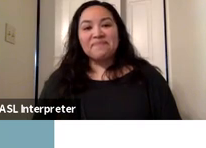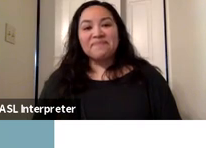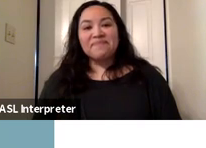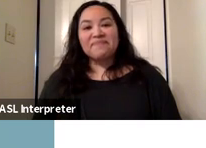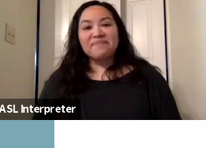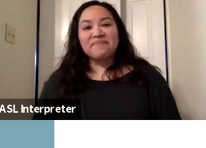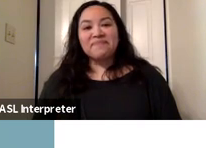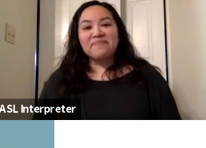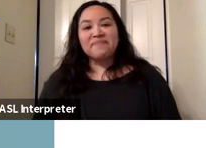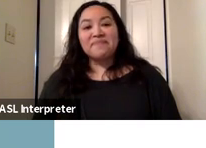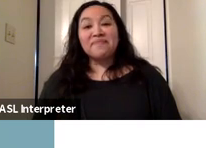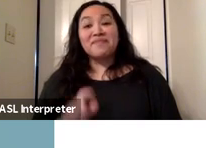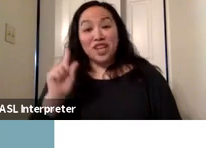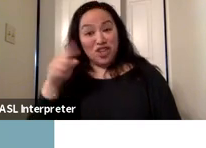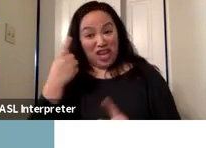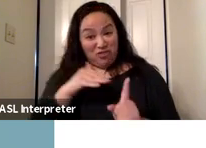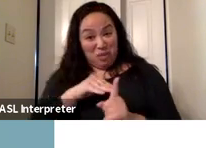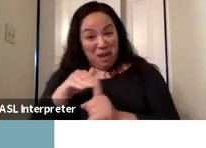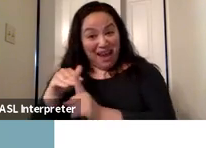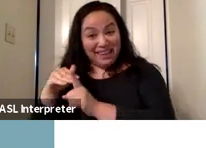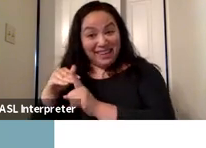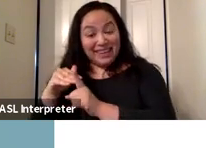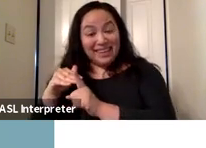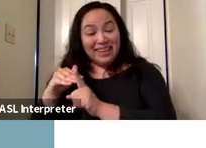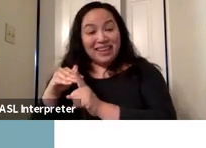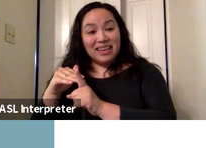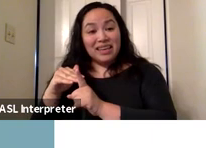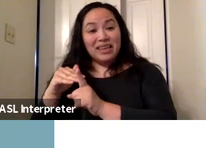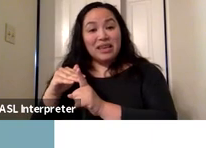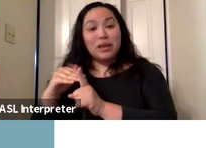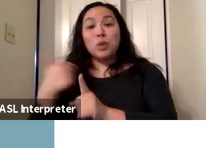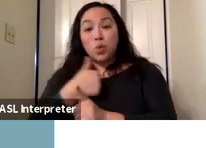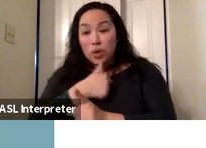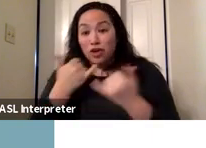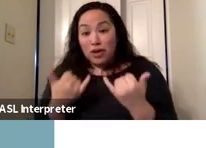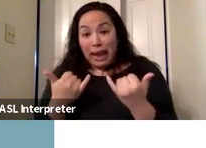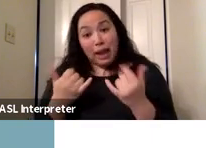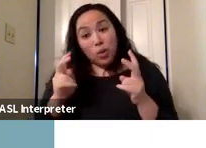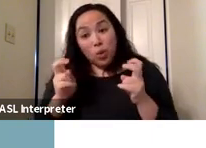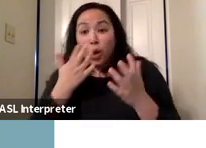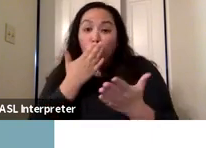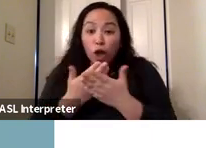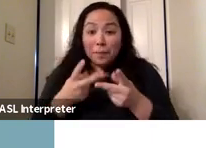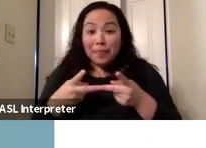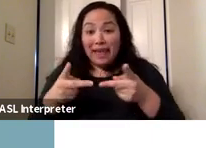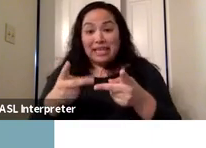So just a reminder for everyone that we're in a good place with the vaccines being available